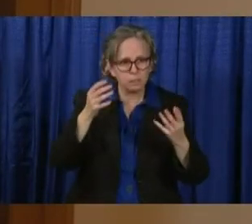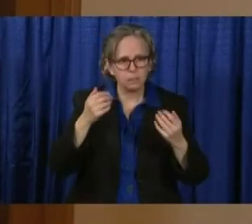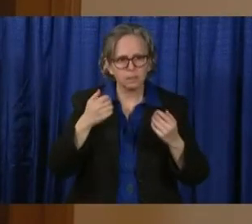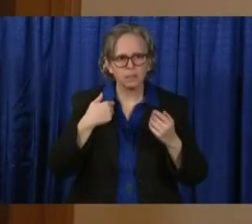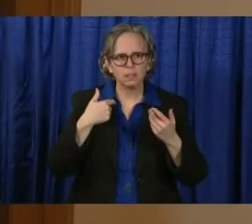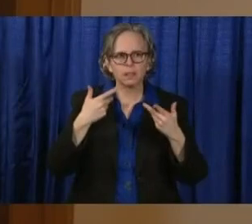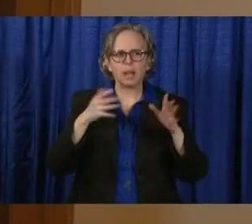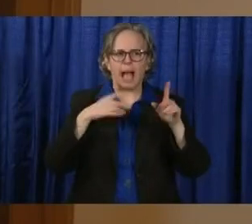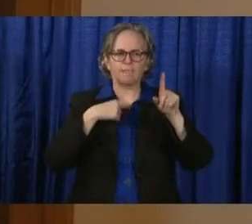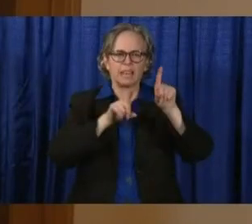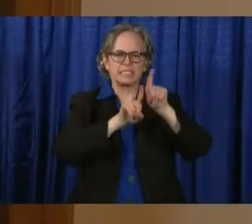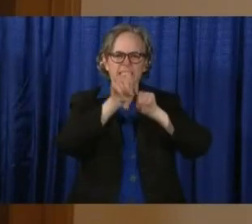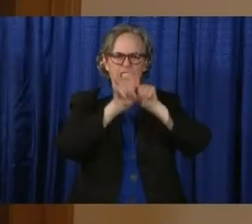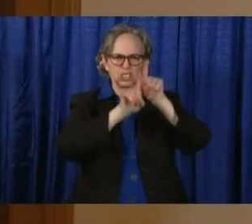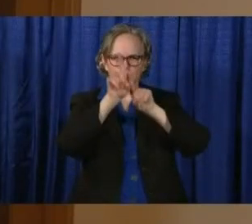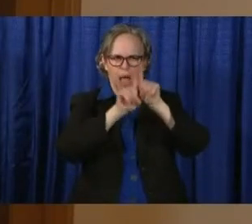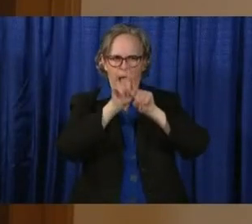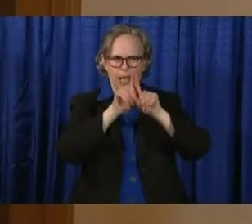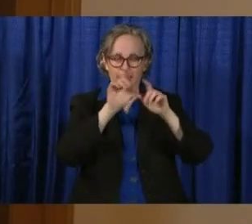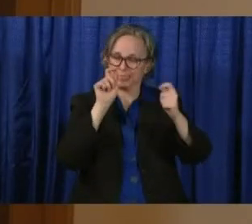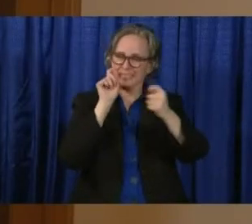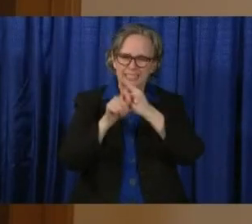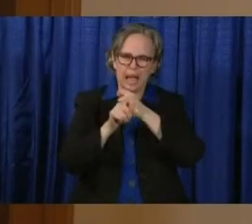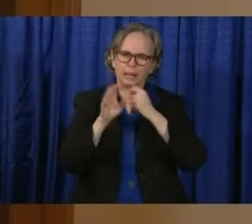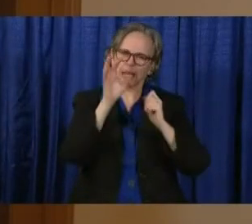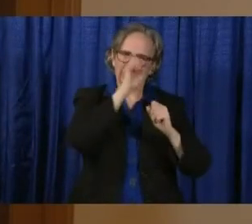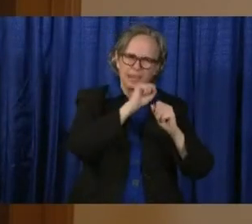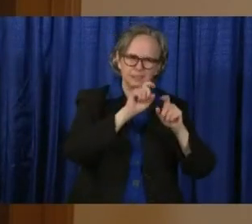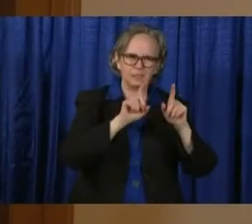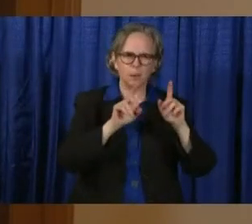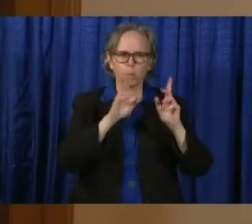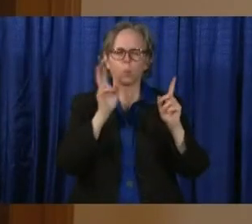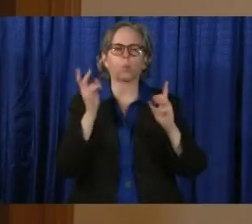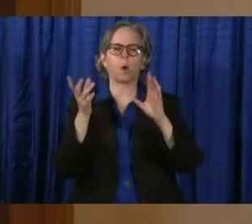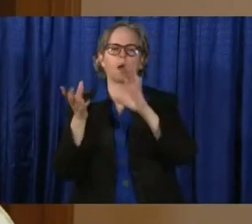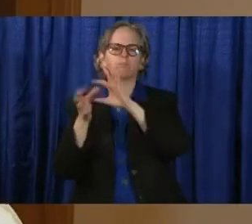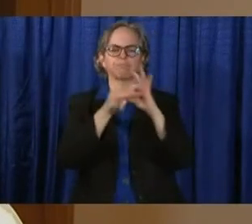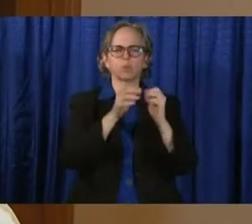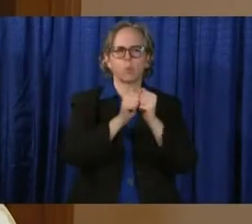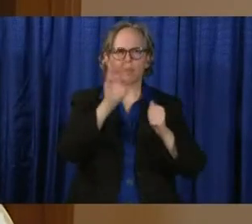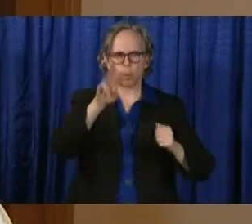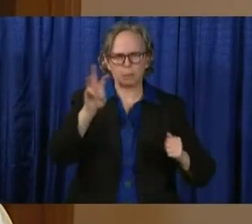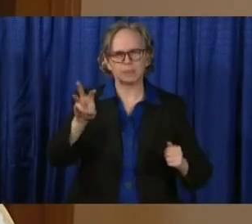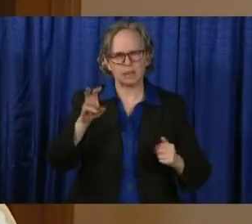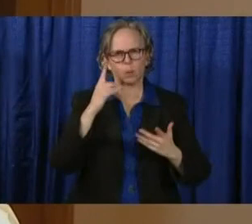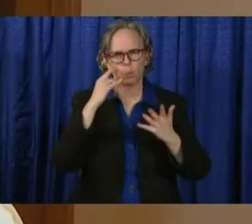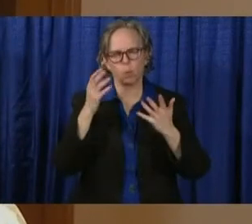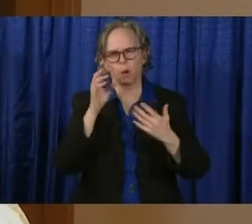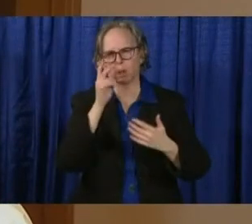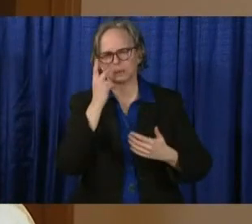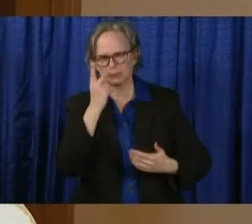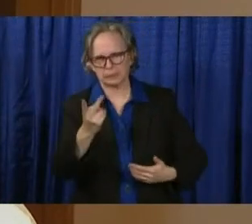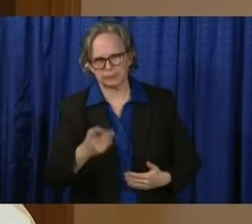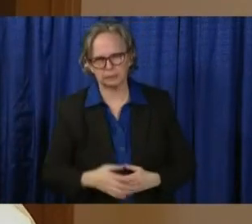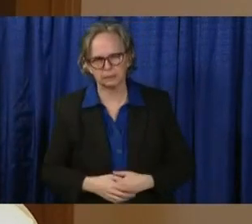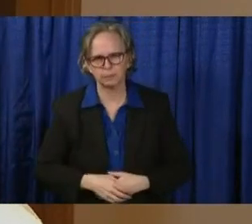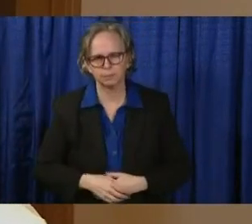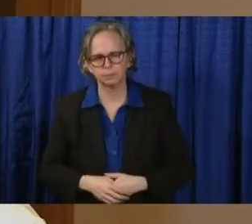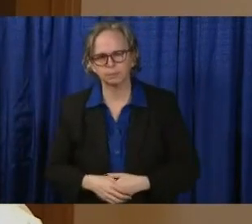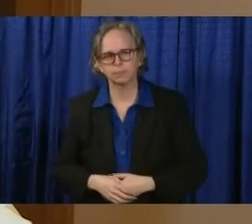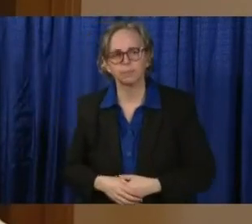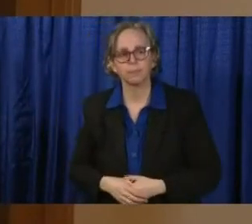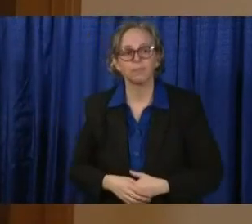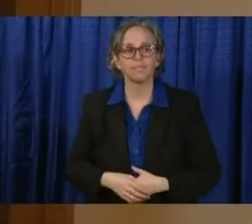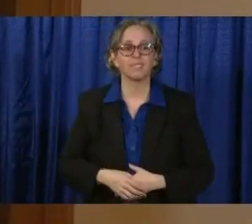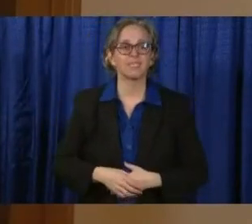website so anyone can see it who is interested. I'd like to move to the next slide. And again,